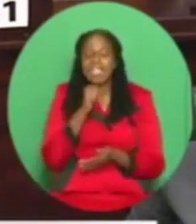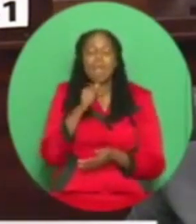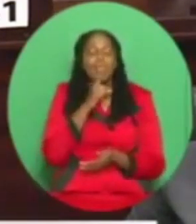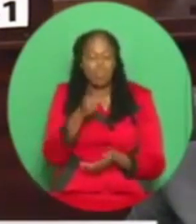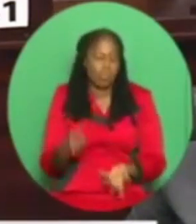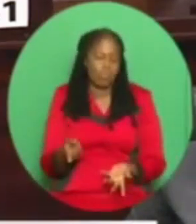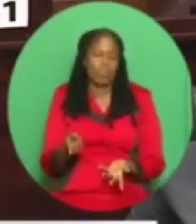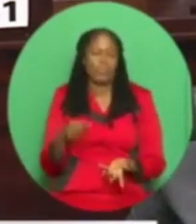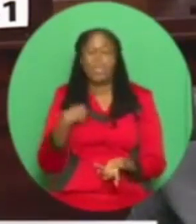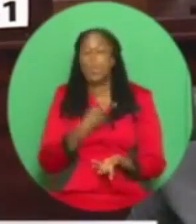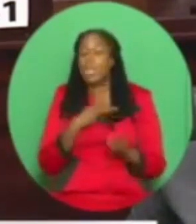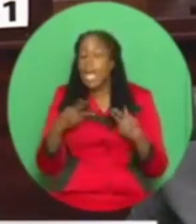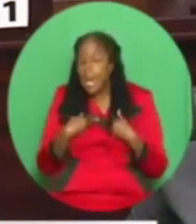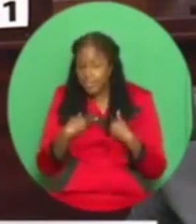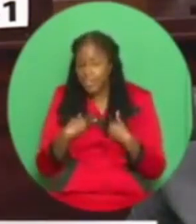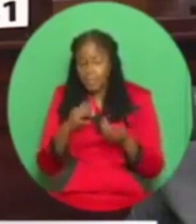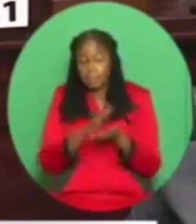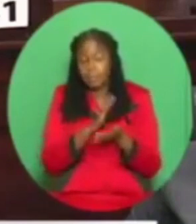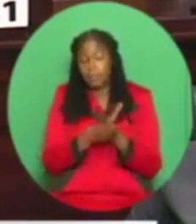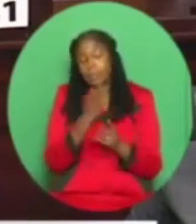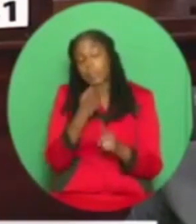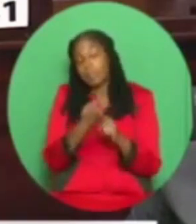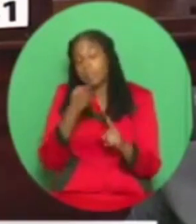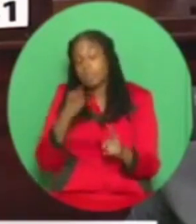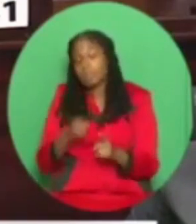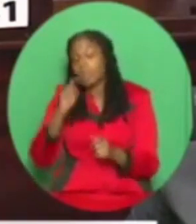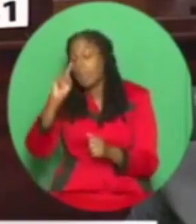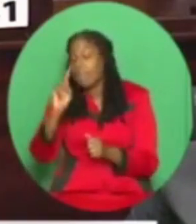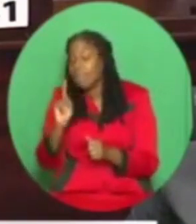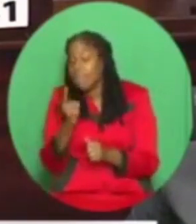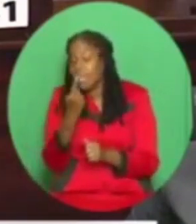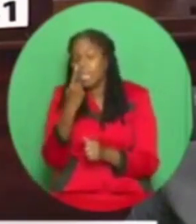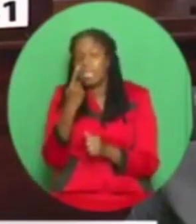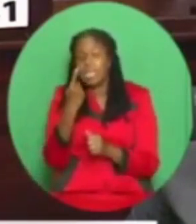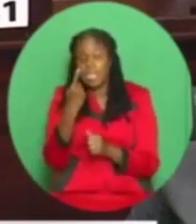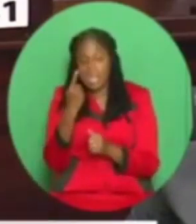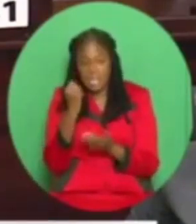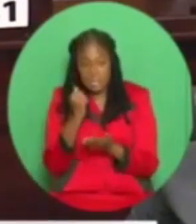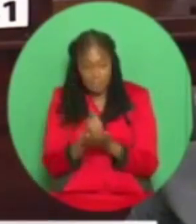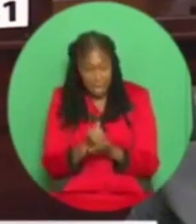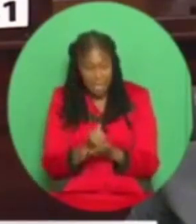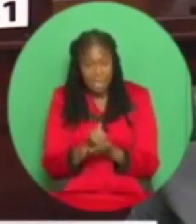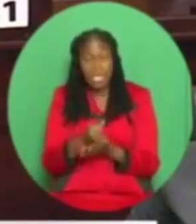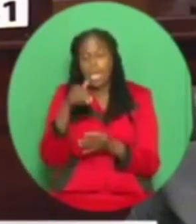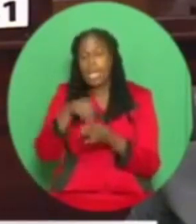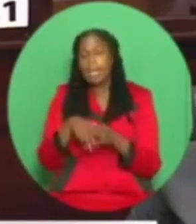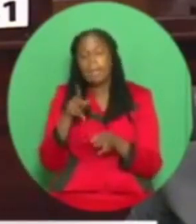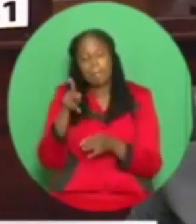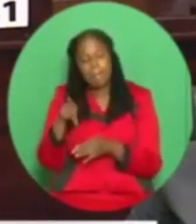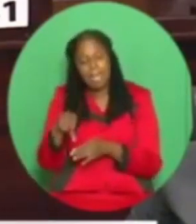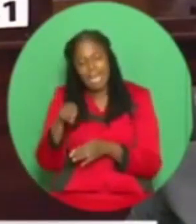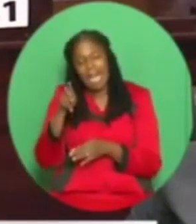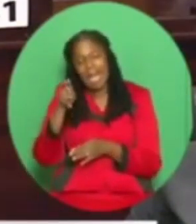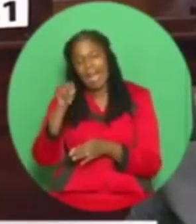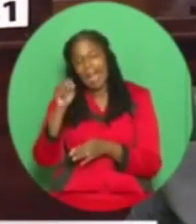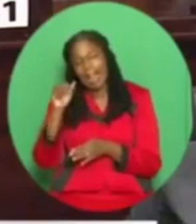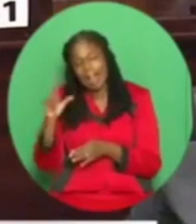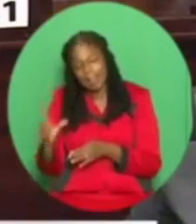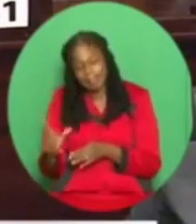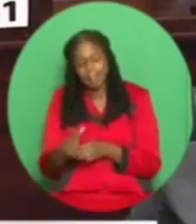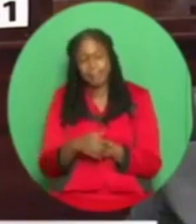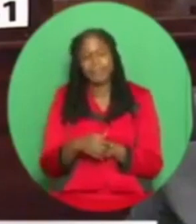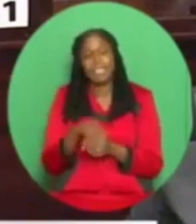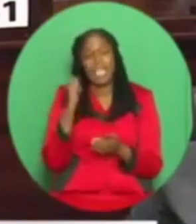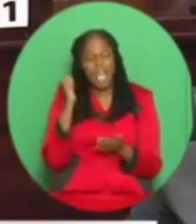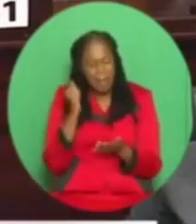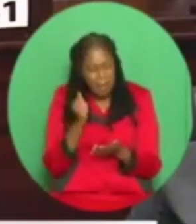from First Citizens Bank in Pinal. Madam Speaker, I never raised this before either, but there are banking documents from